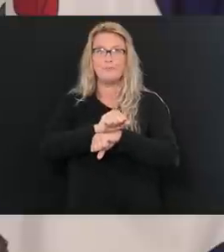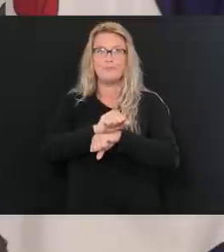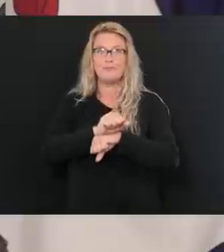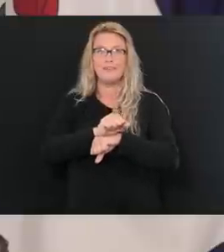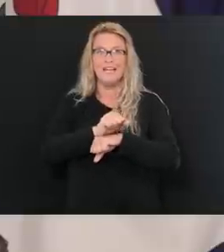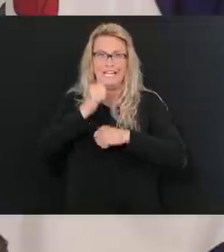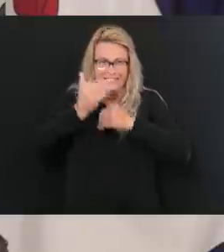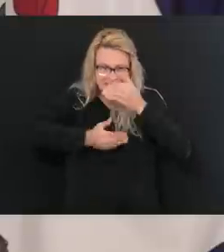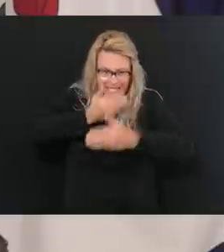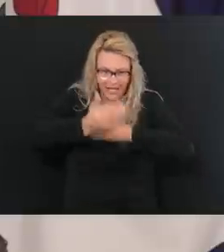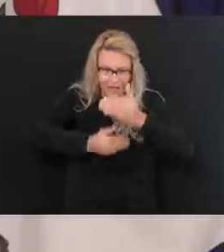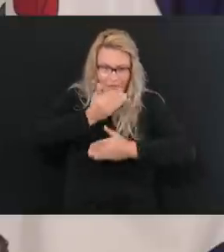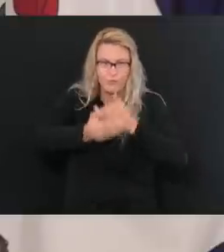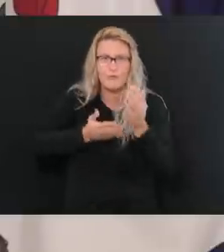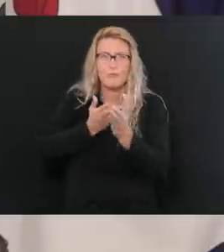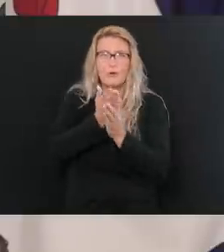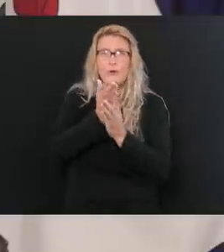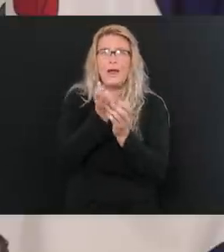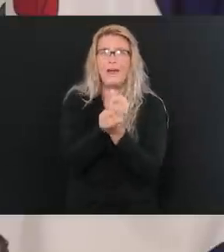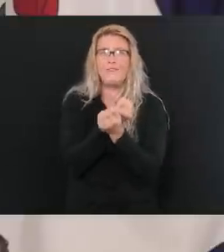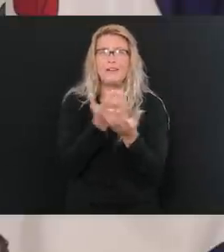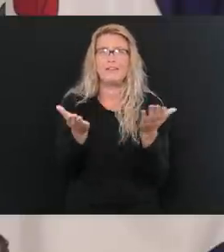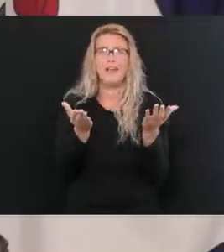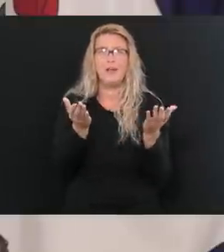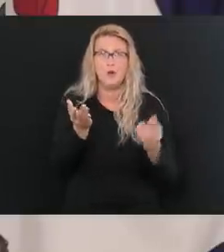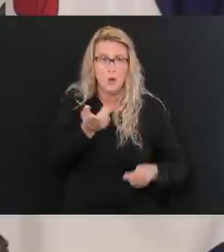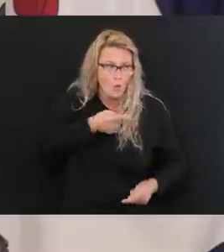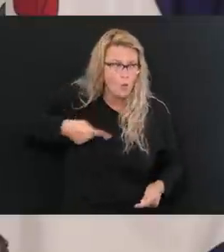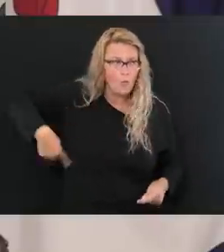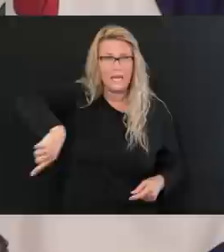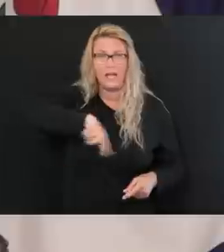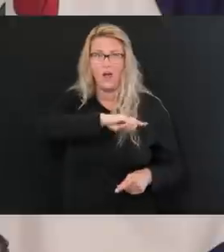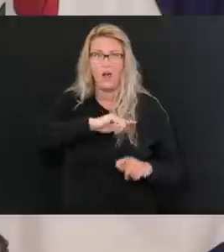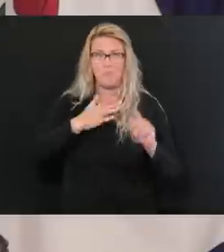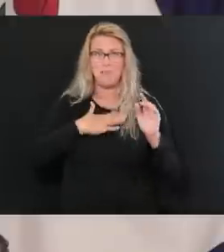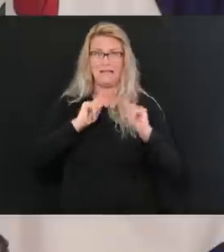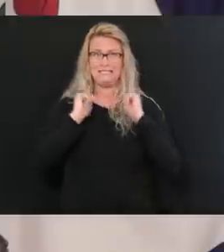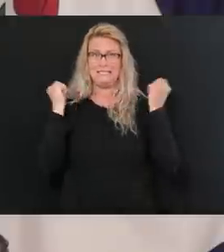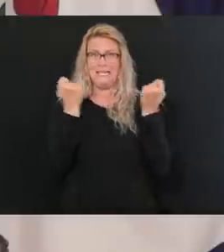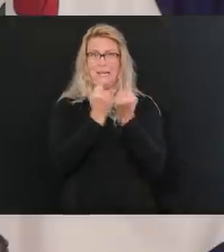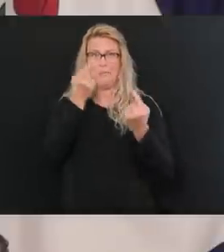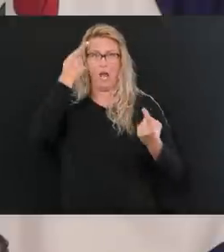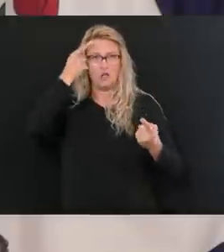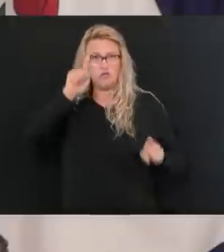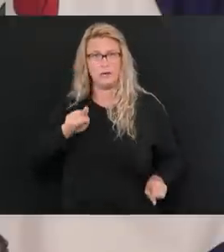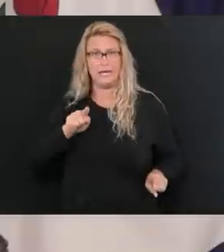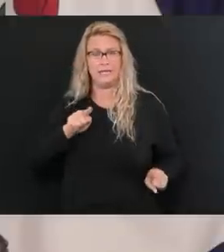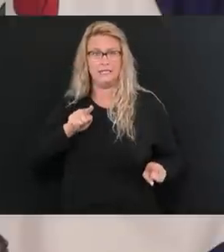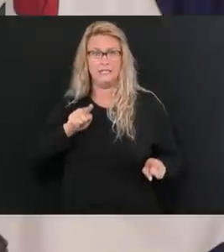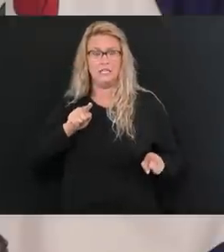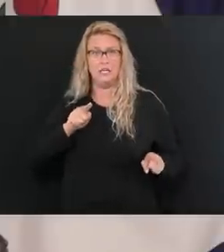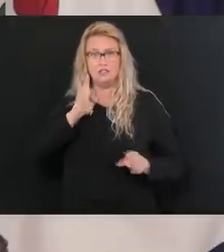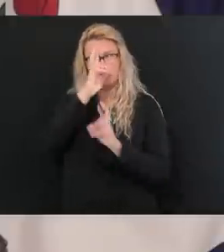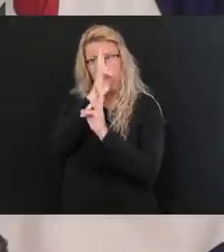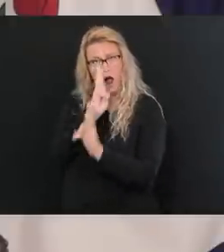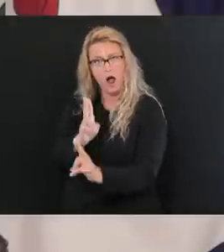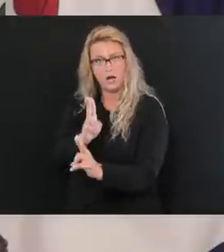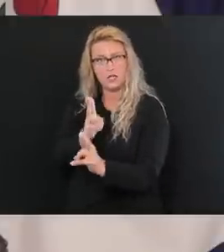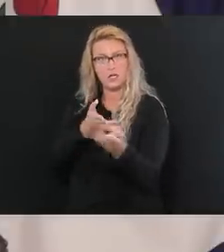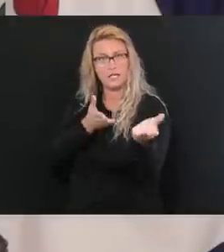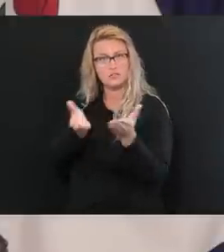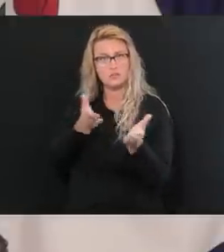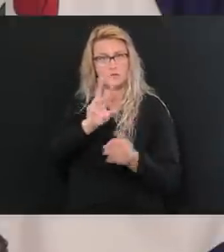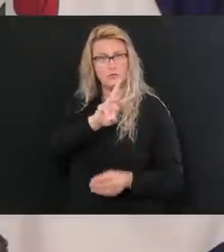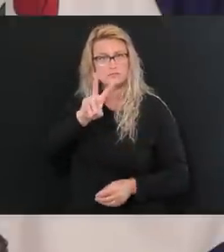through it. We all signed on to a job of honor to serve and to get through